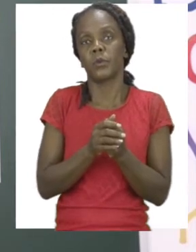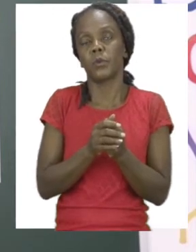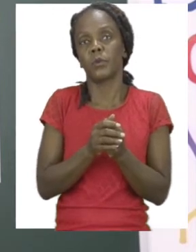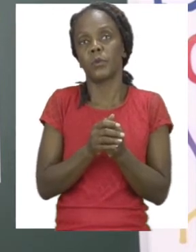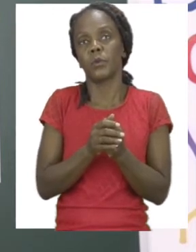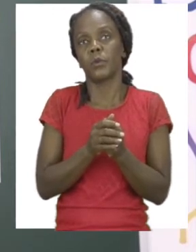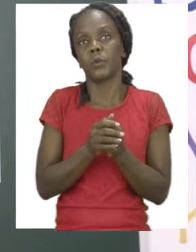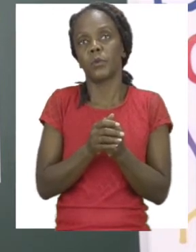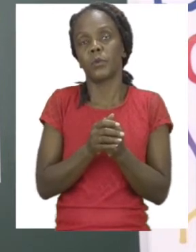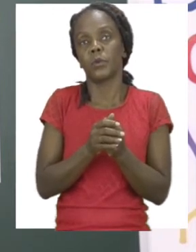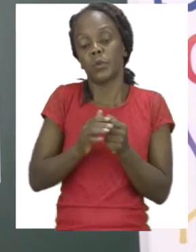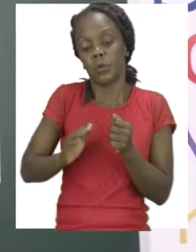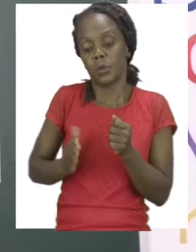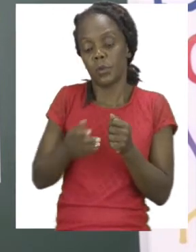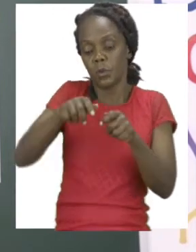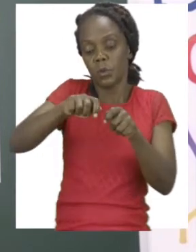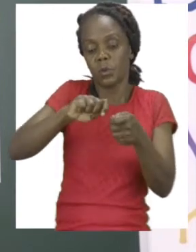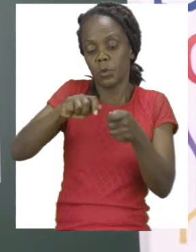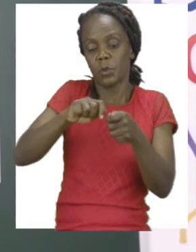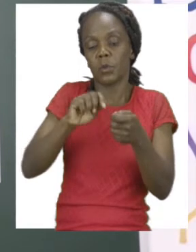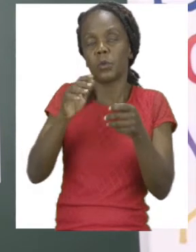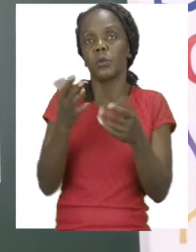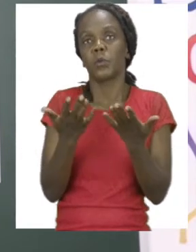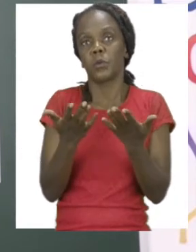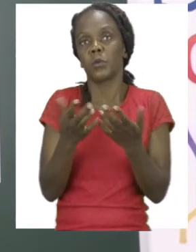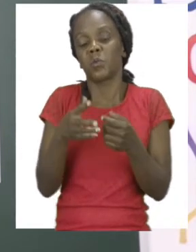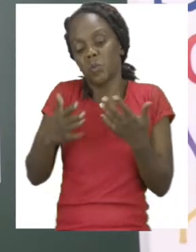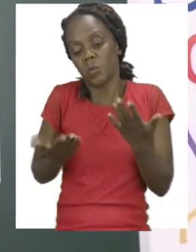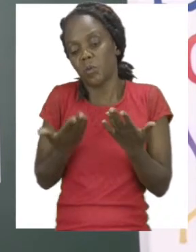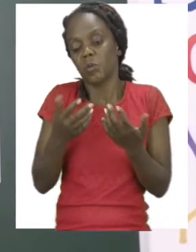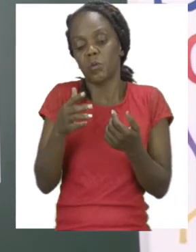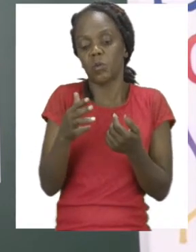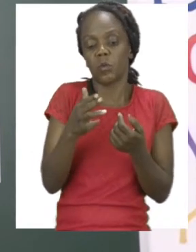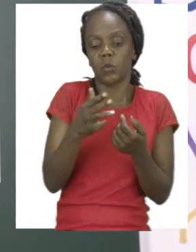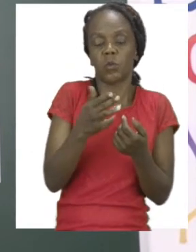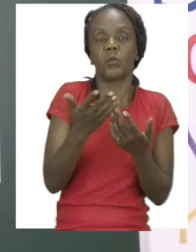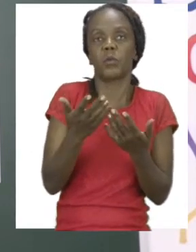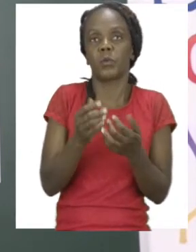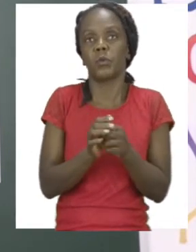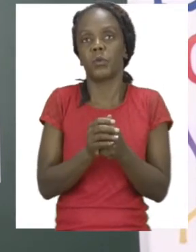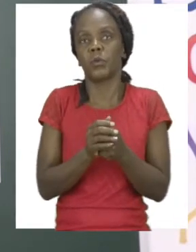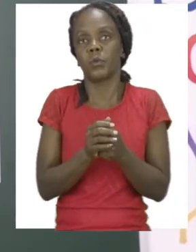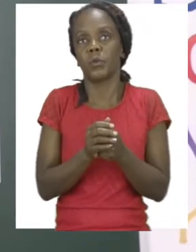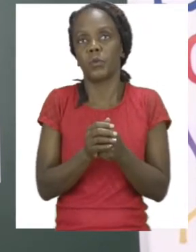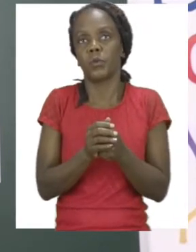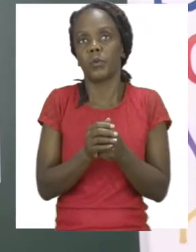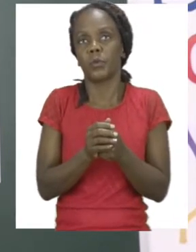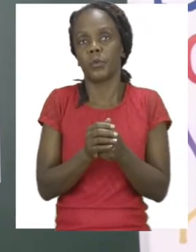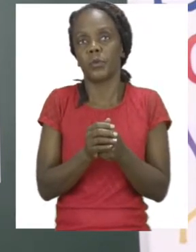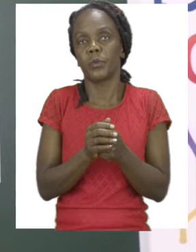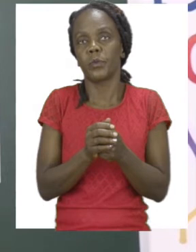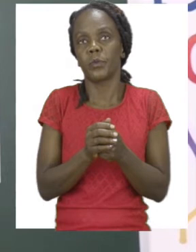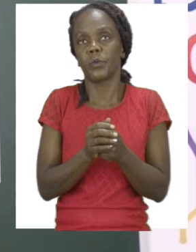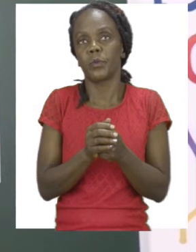mine. So here are my papers. They are everywhere on my table. So I am going to take my teddy bear,